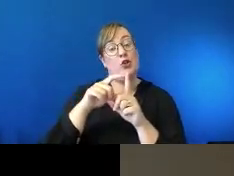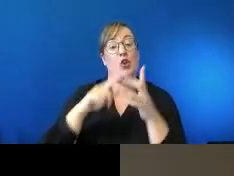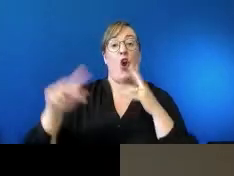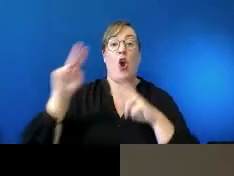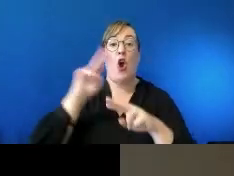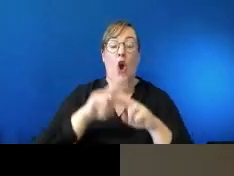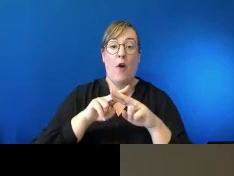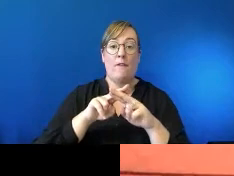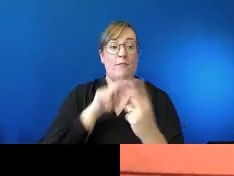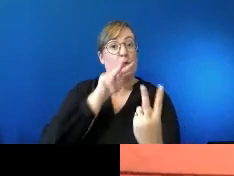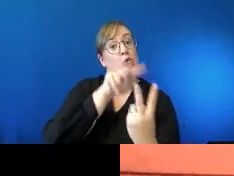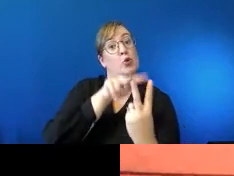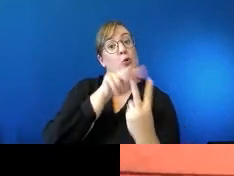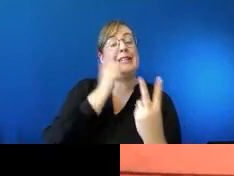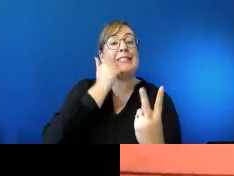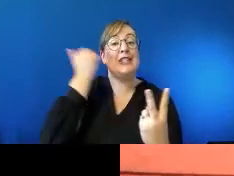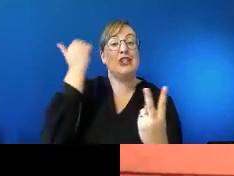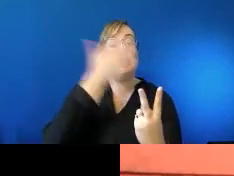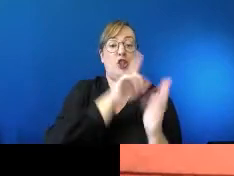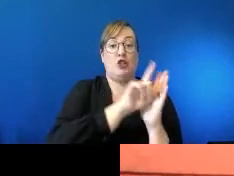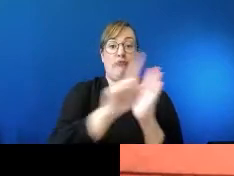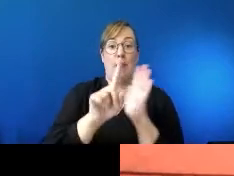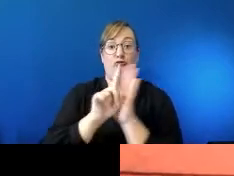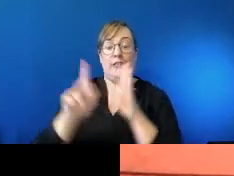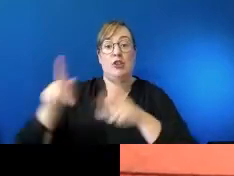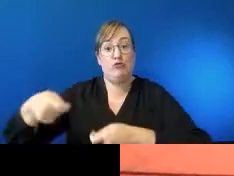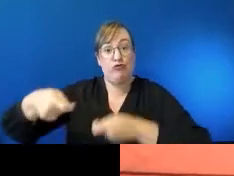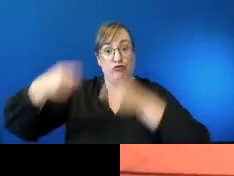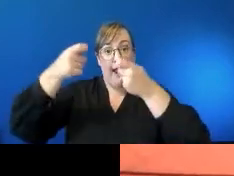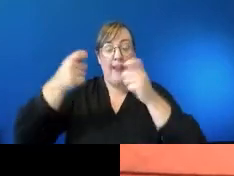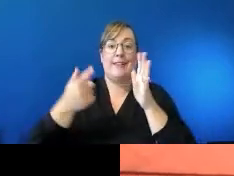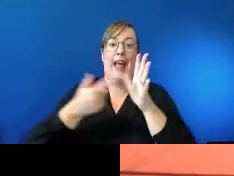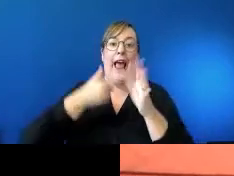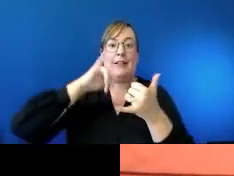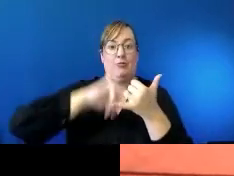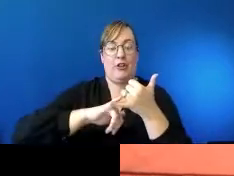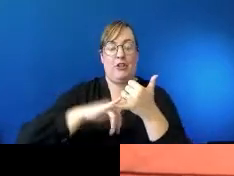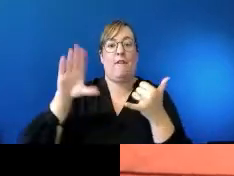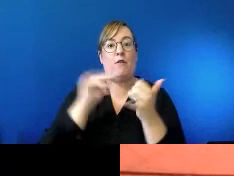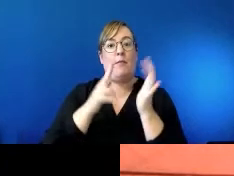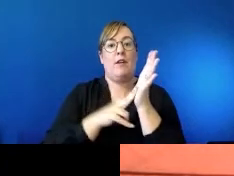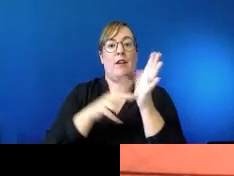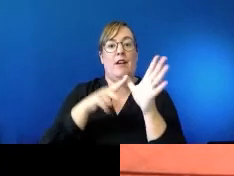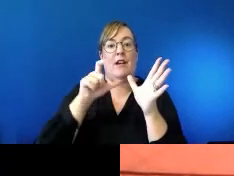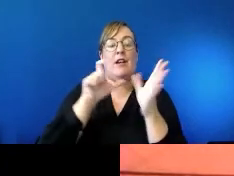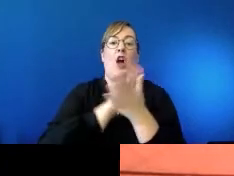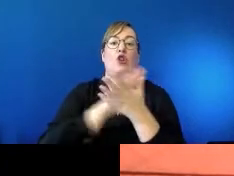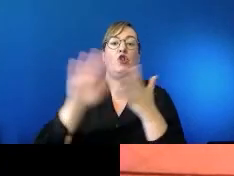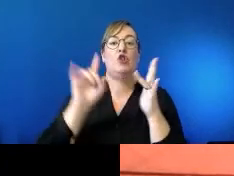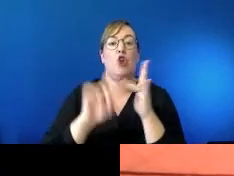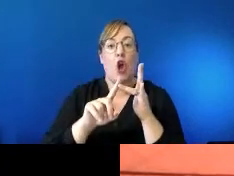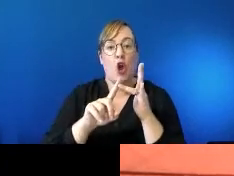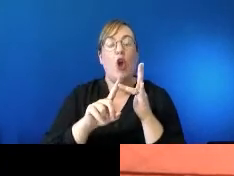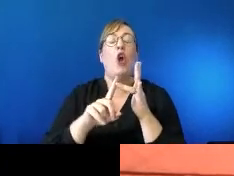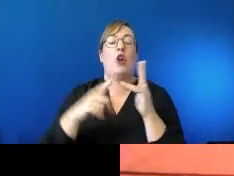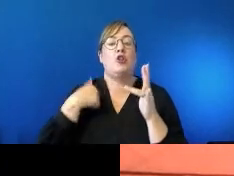and a Gedanshi woman, and was raised in Alice Springs, and as CEO of NACCHO. She's at the forefront of efforts to close the gap